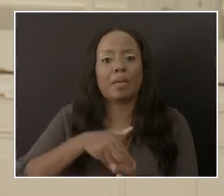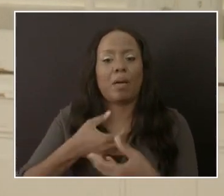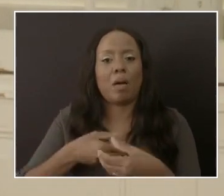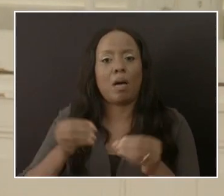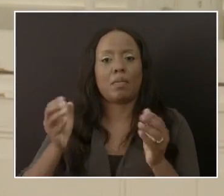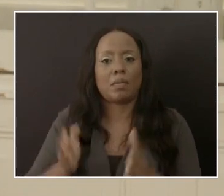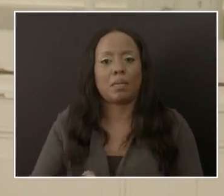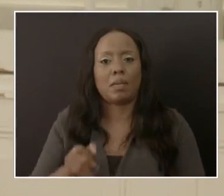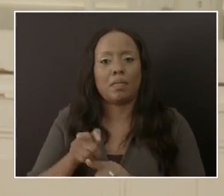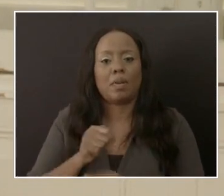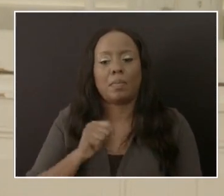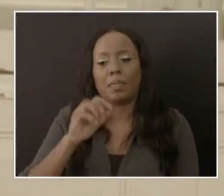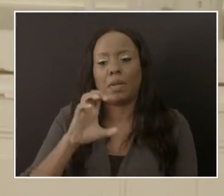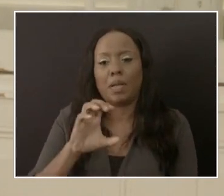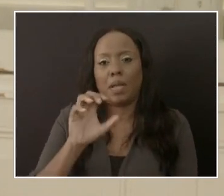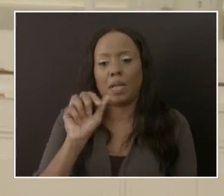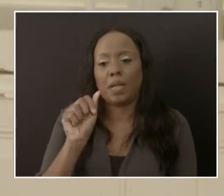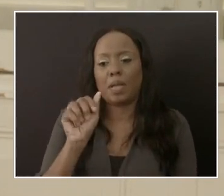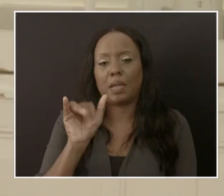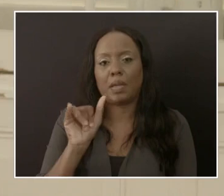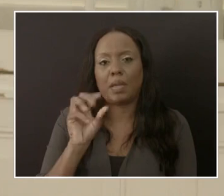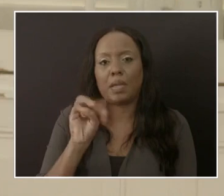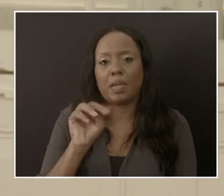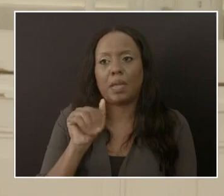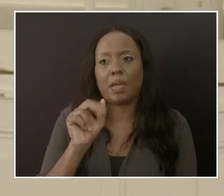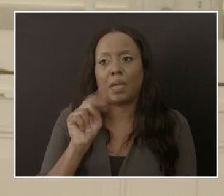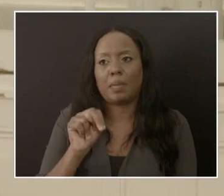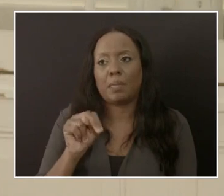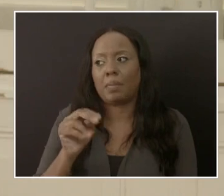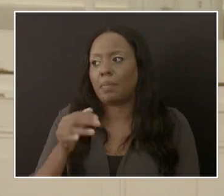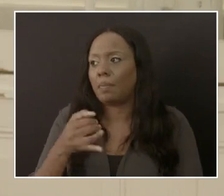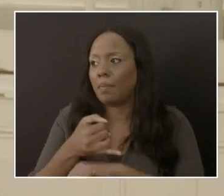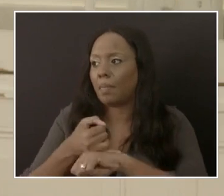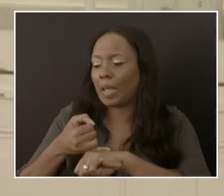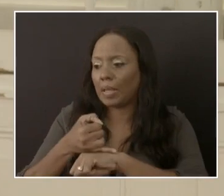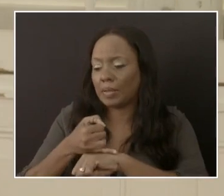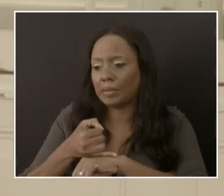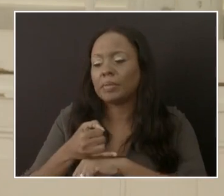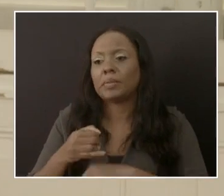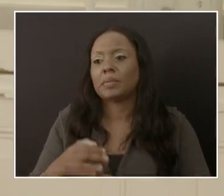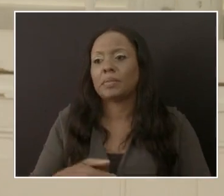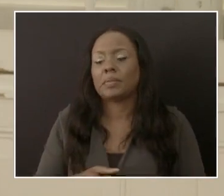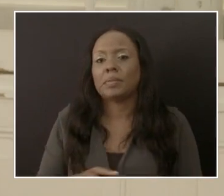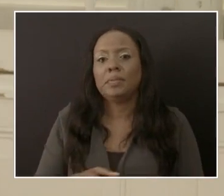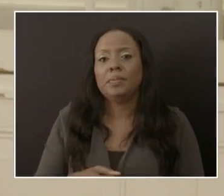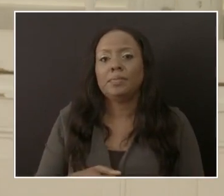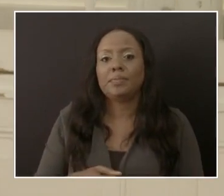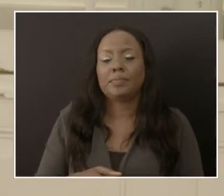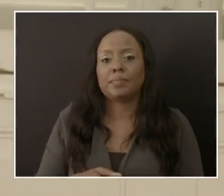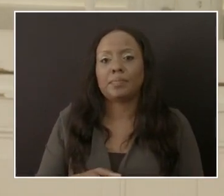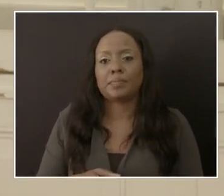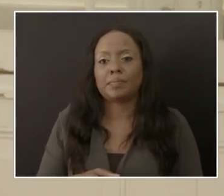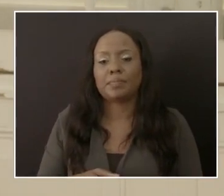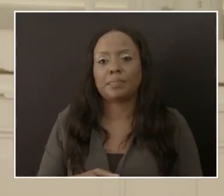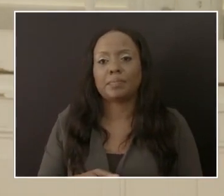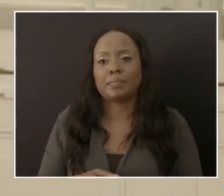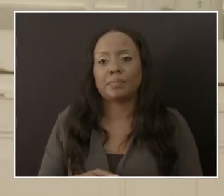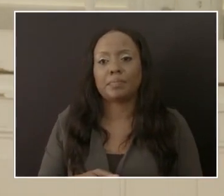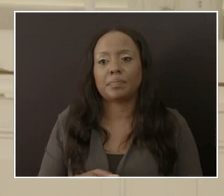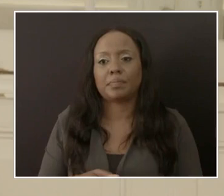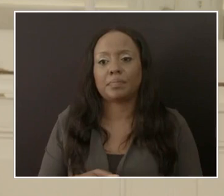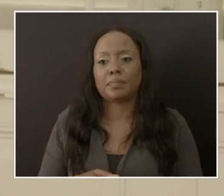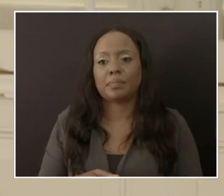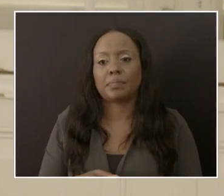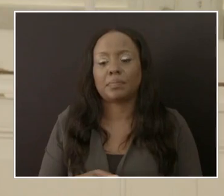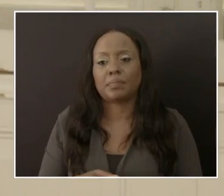the willingness of their population to move to a better place. They are between 80% to